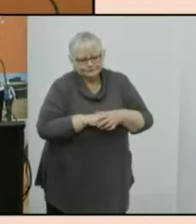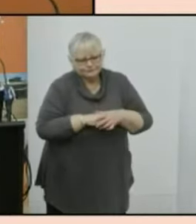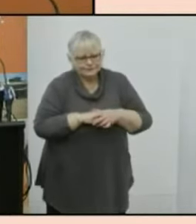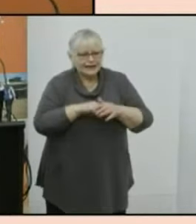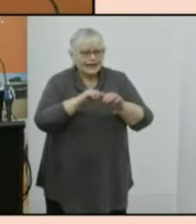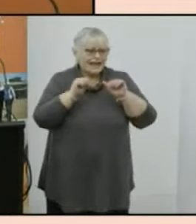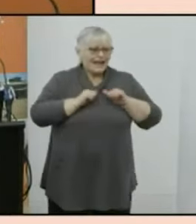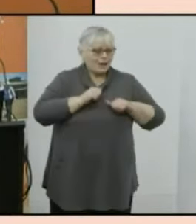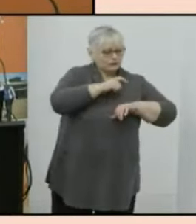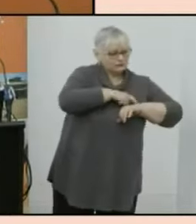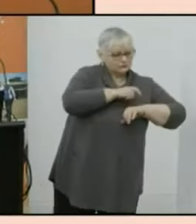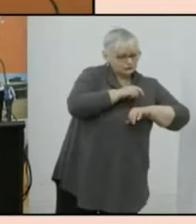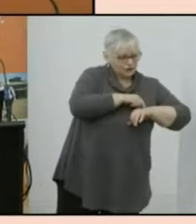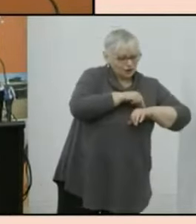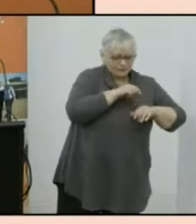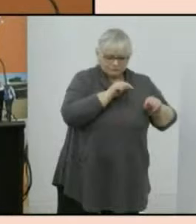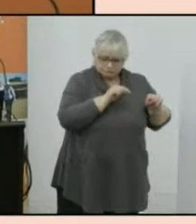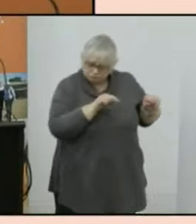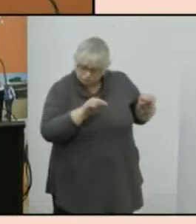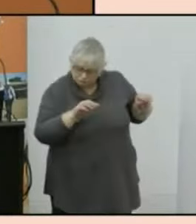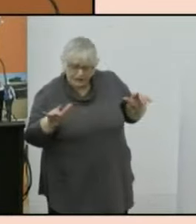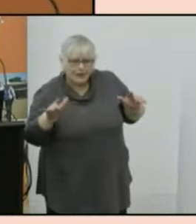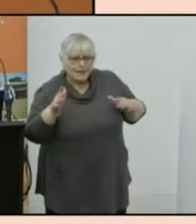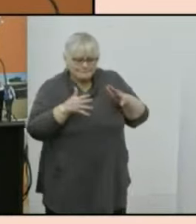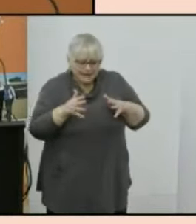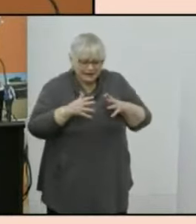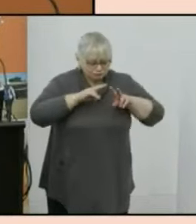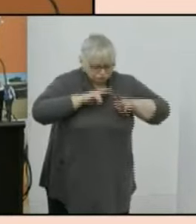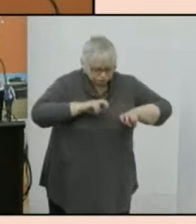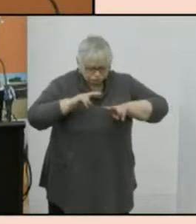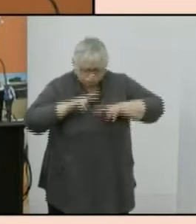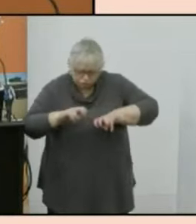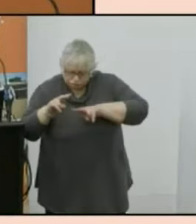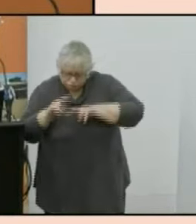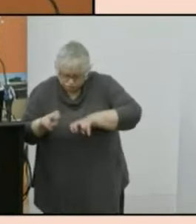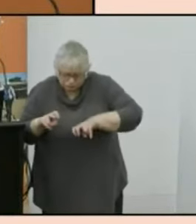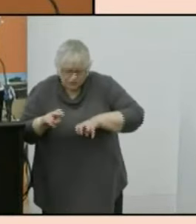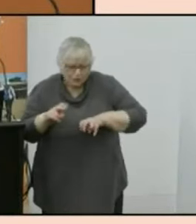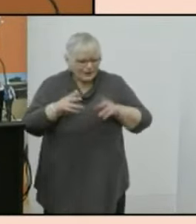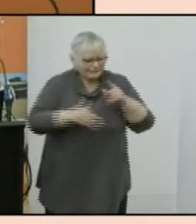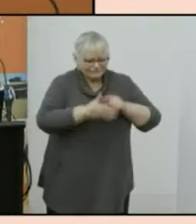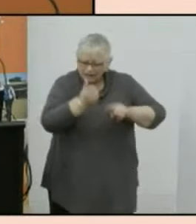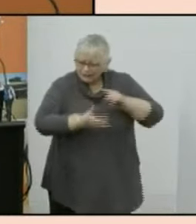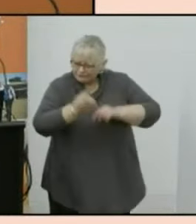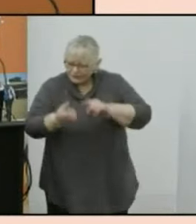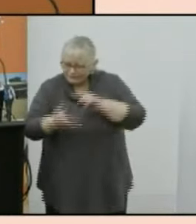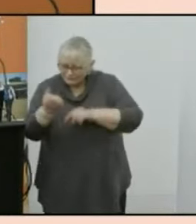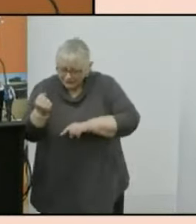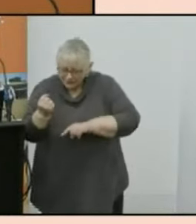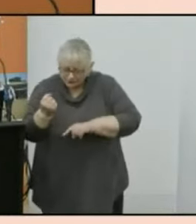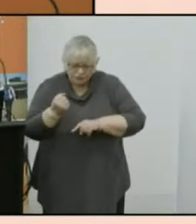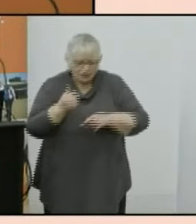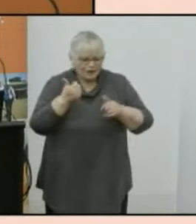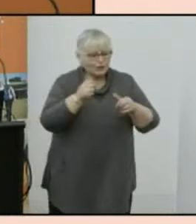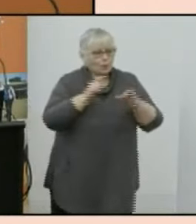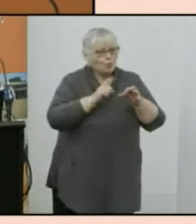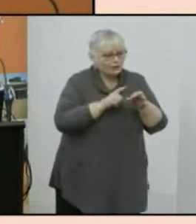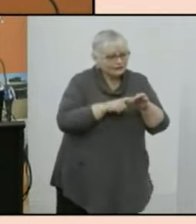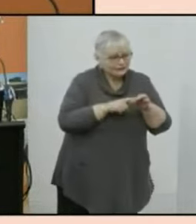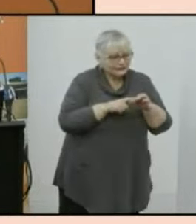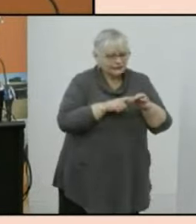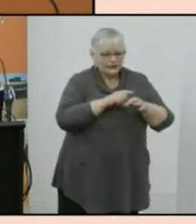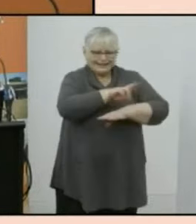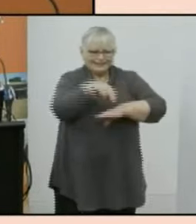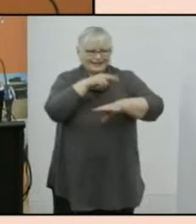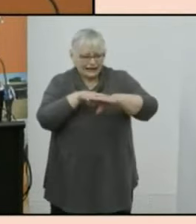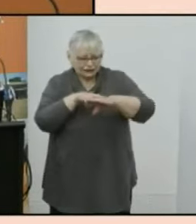panel's work has meant that our analyses have been undertaken and conclusions drawn about the quality of the 2021 census data at the